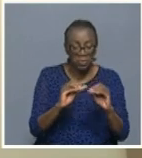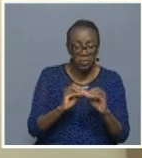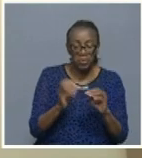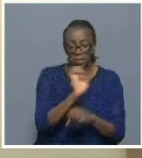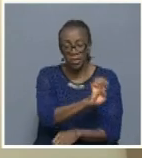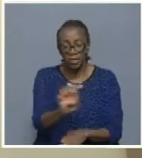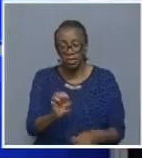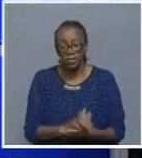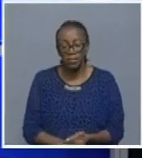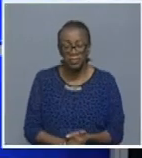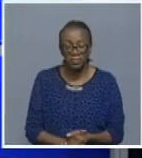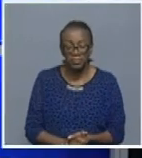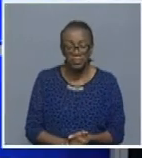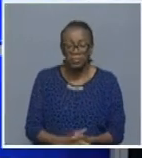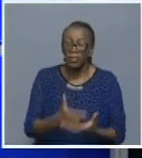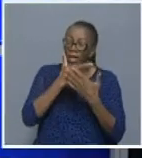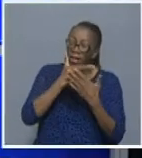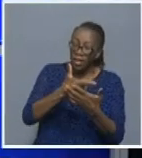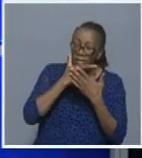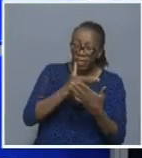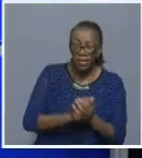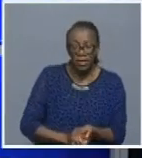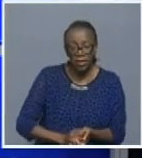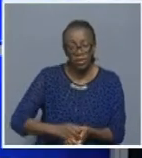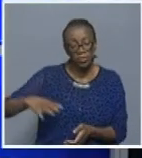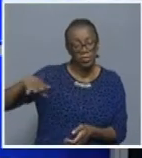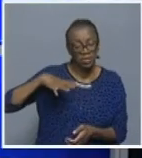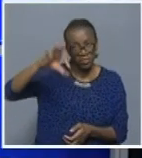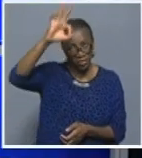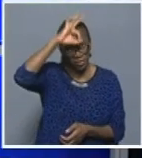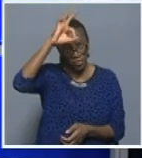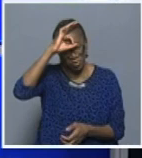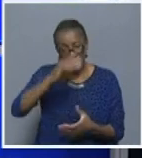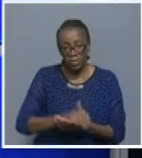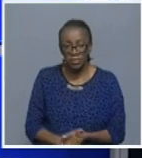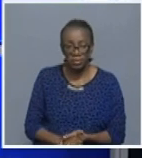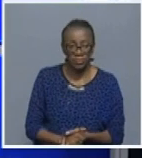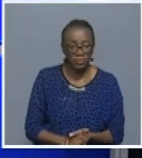Commissioner, we'd like to thank you so much for taking the time to chat to us. And we wish you a happy Easter.